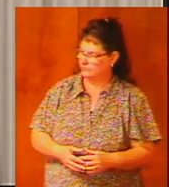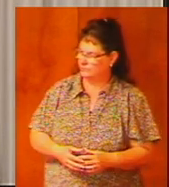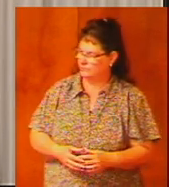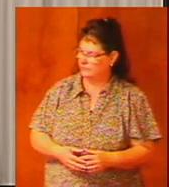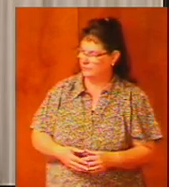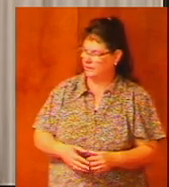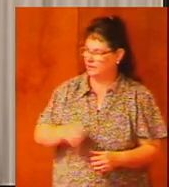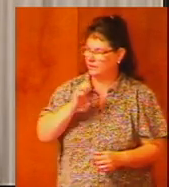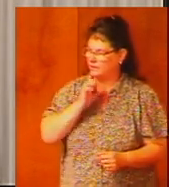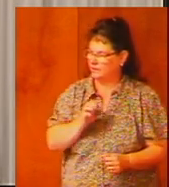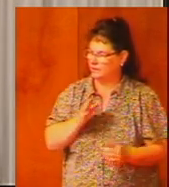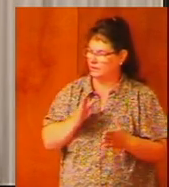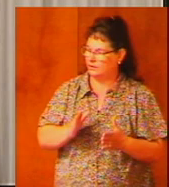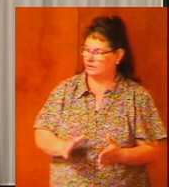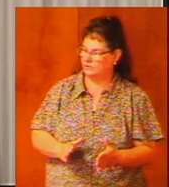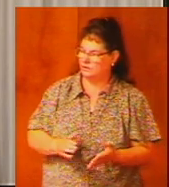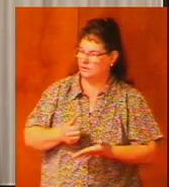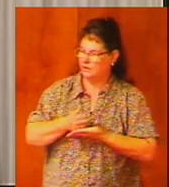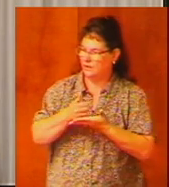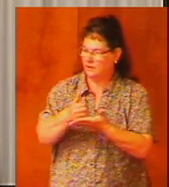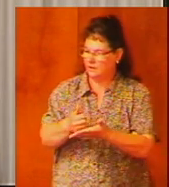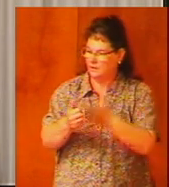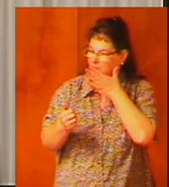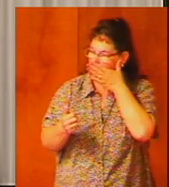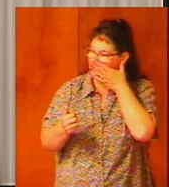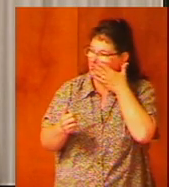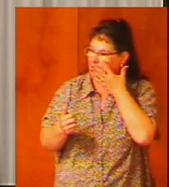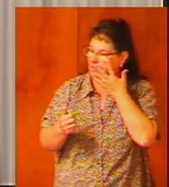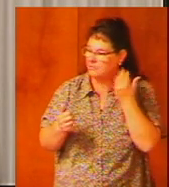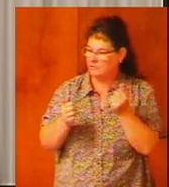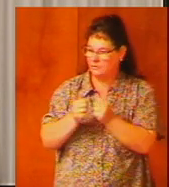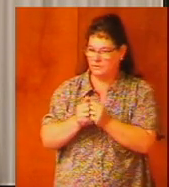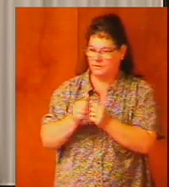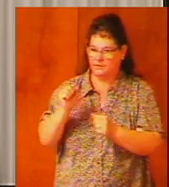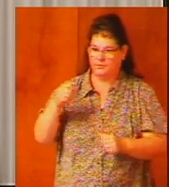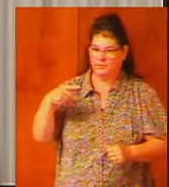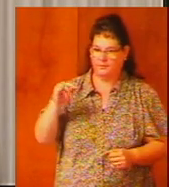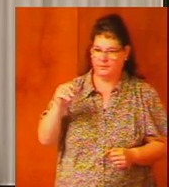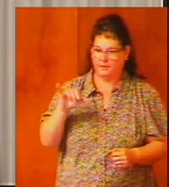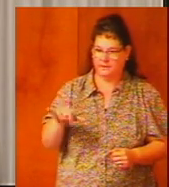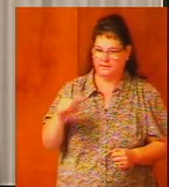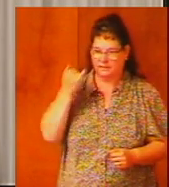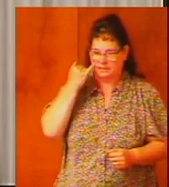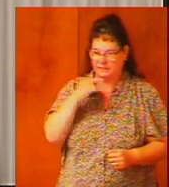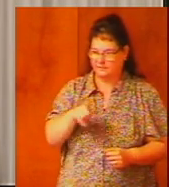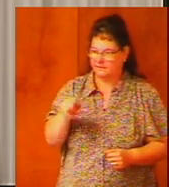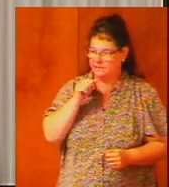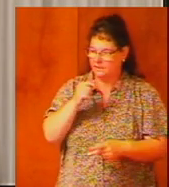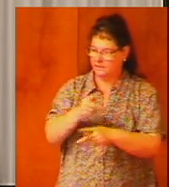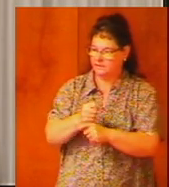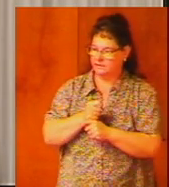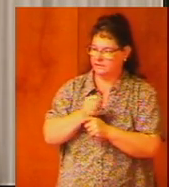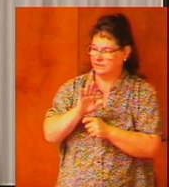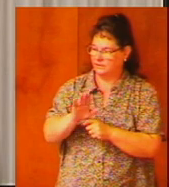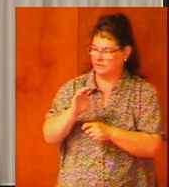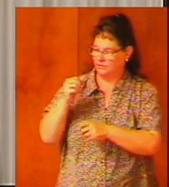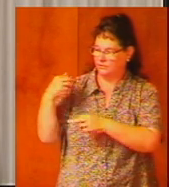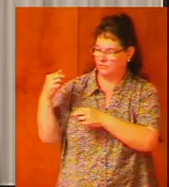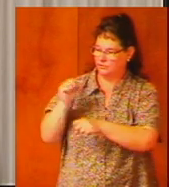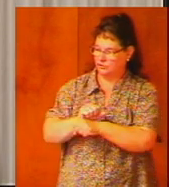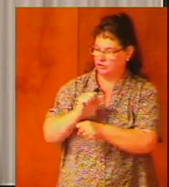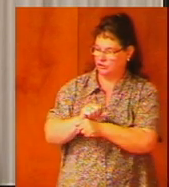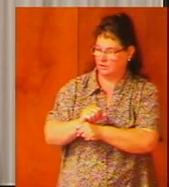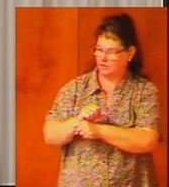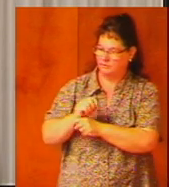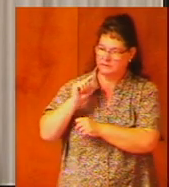elders contribute to eventual apostasy if they don't take their job seriously